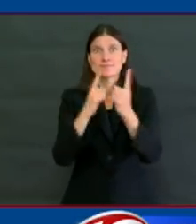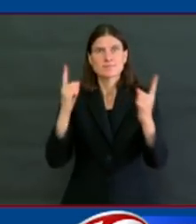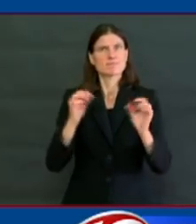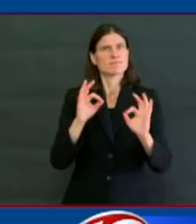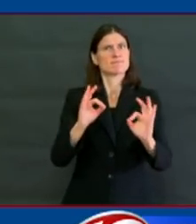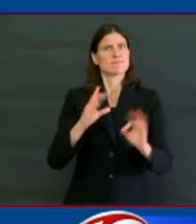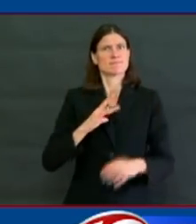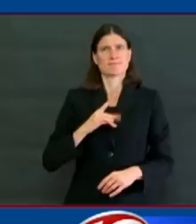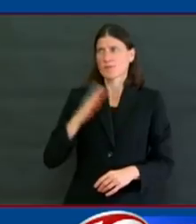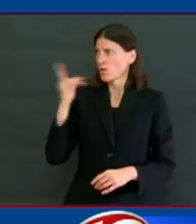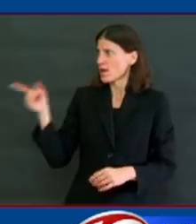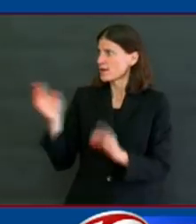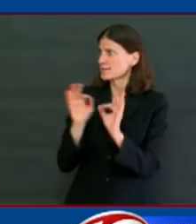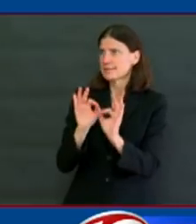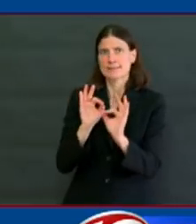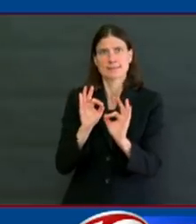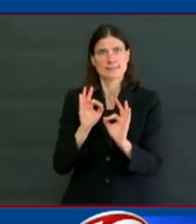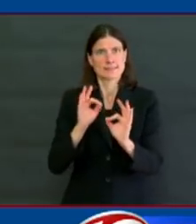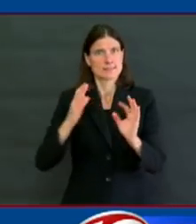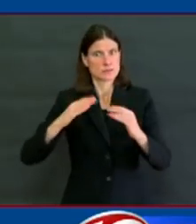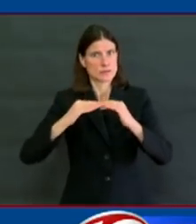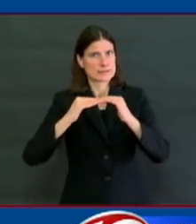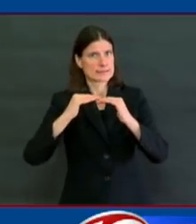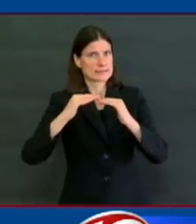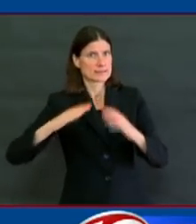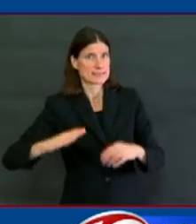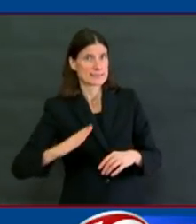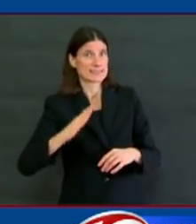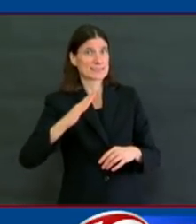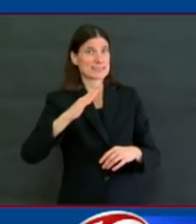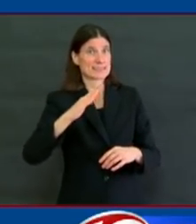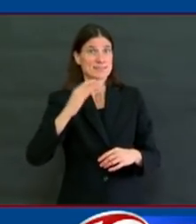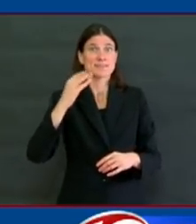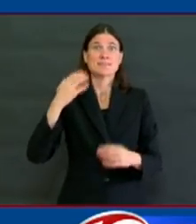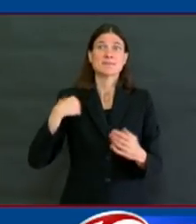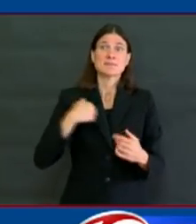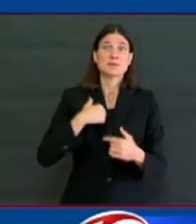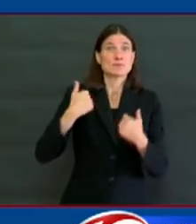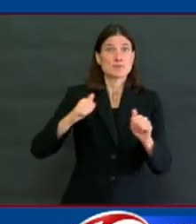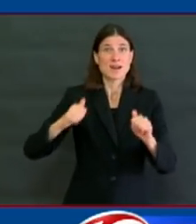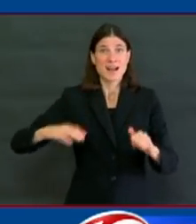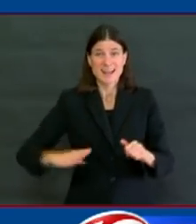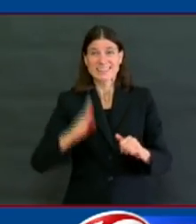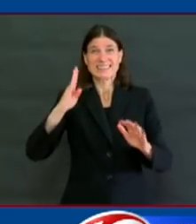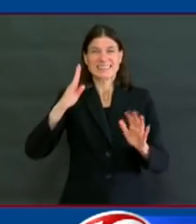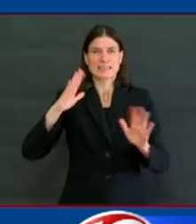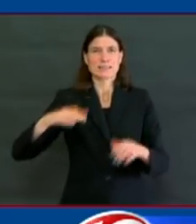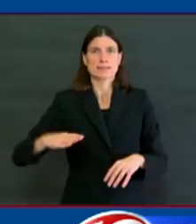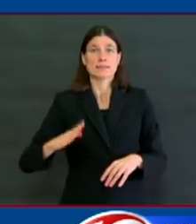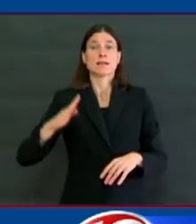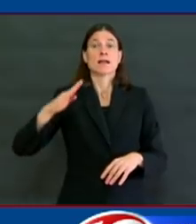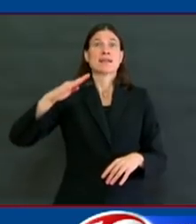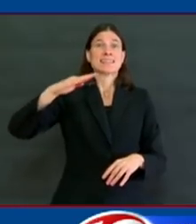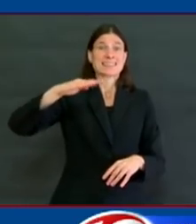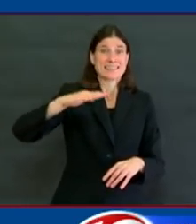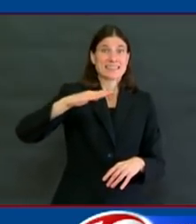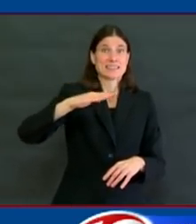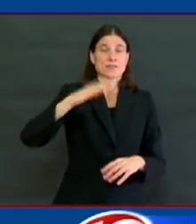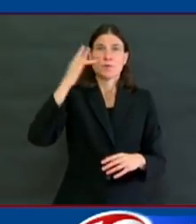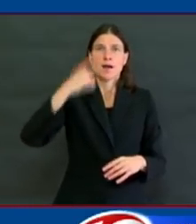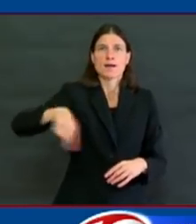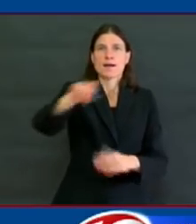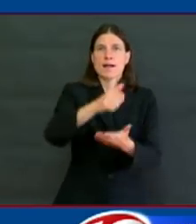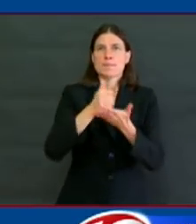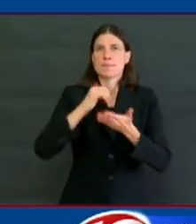From day one, we've said we want to flatten the curve. Well, we've done that, and so I want to thank you for your cooperation, and although we're not out of the